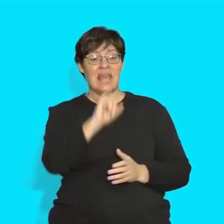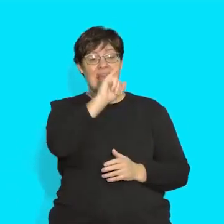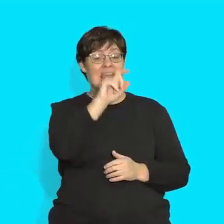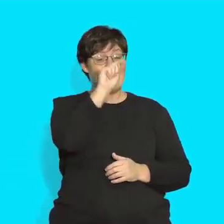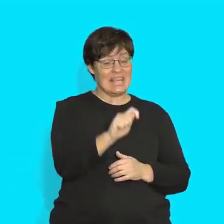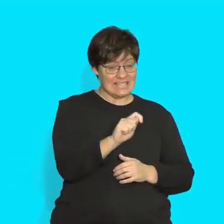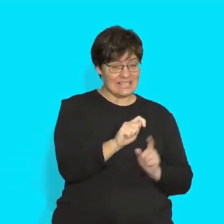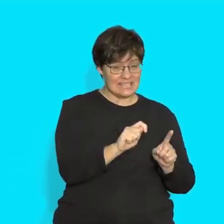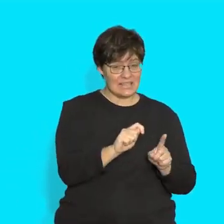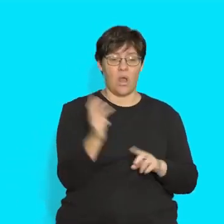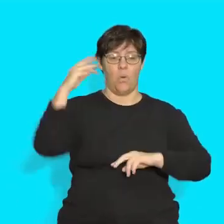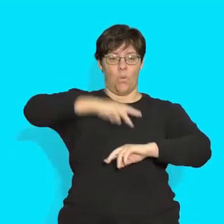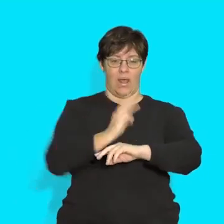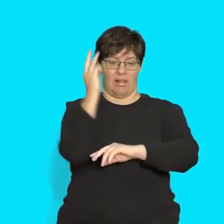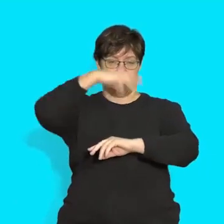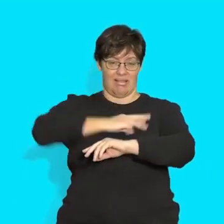a whale.